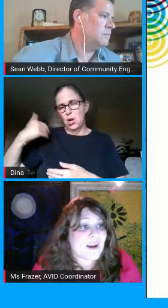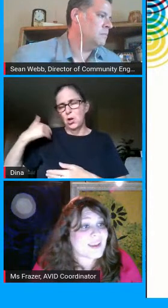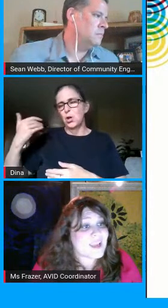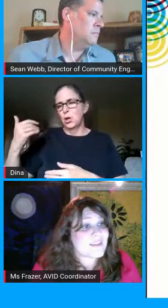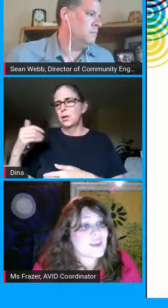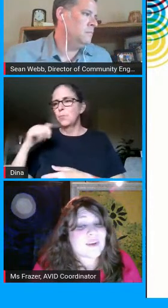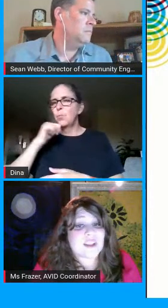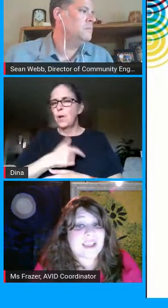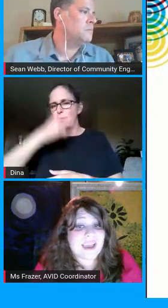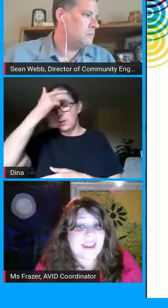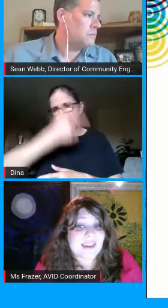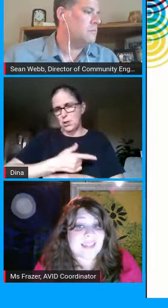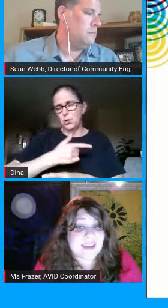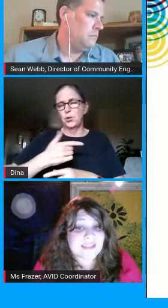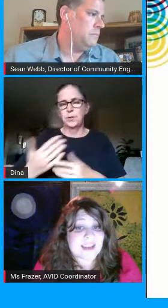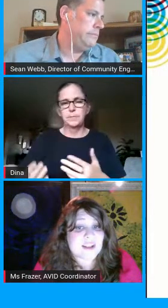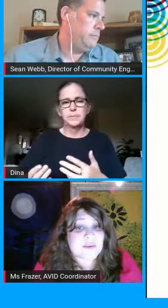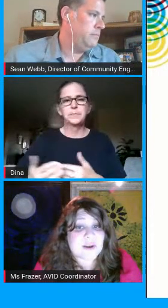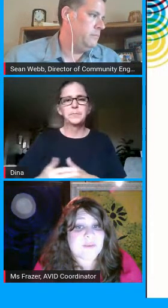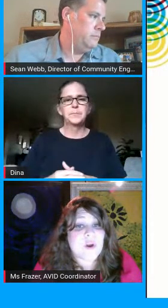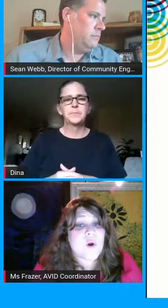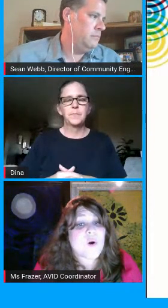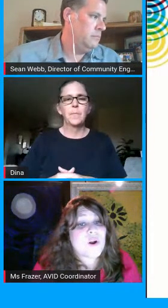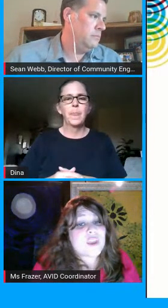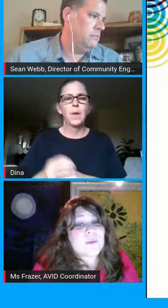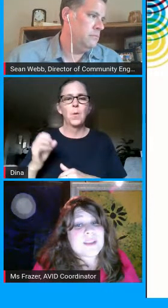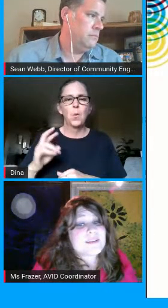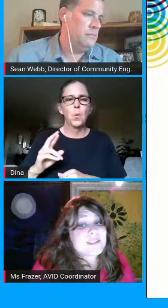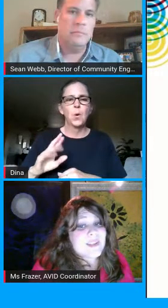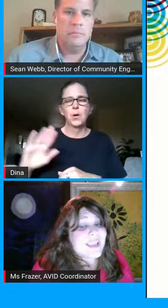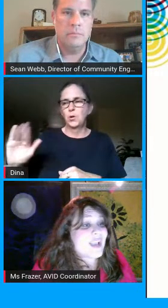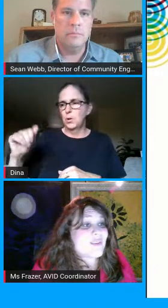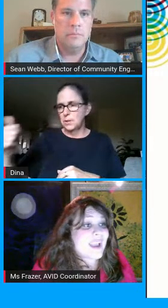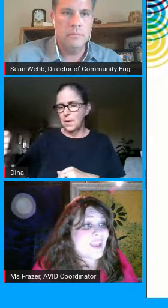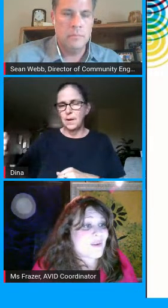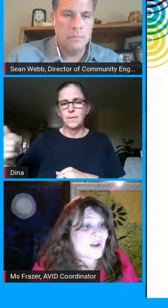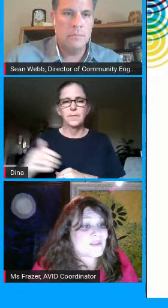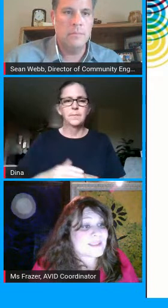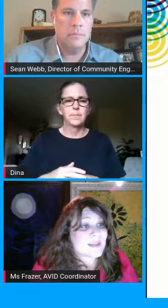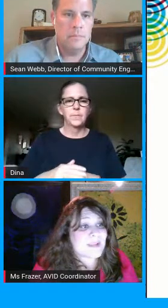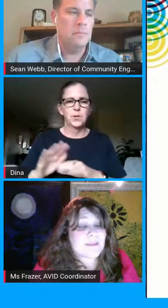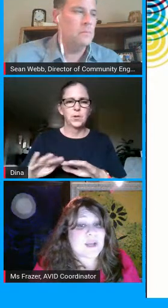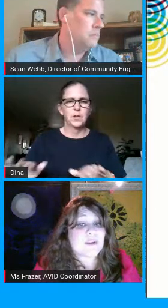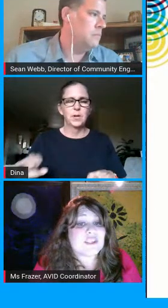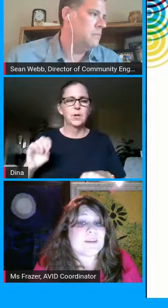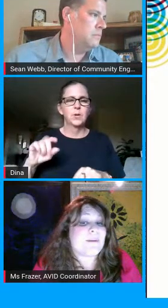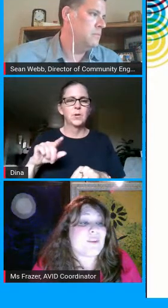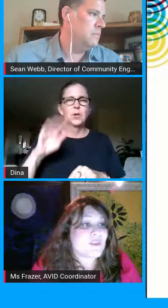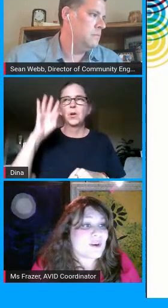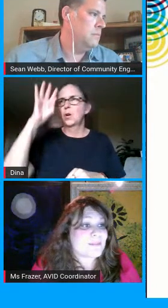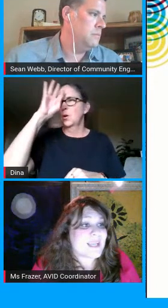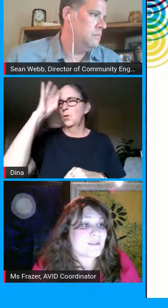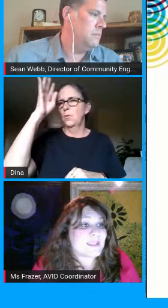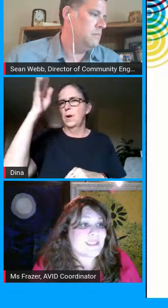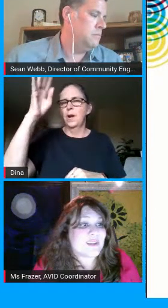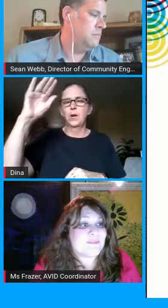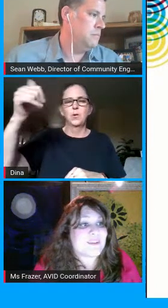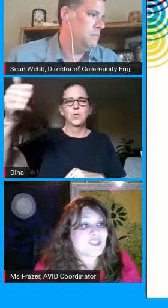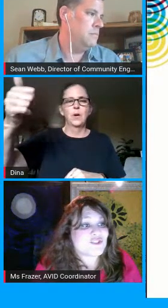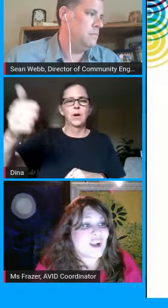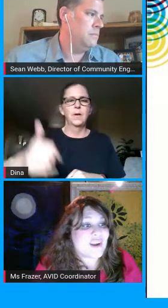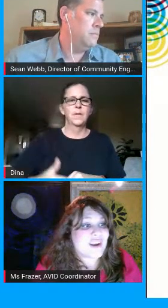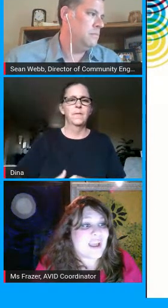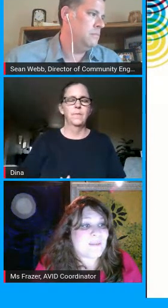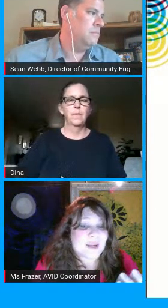norm link on here that you can look at at a later date on your own or you and your student can create your own sometimes ownership of your norms helps the